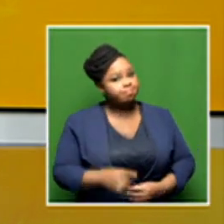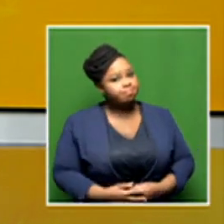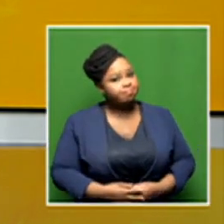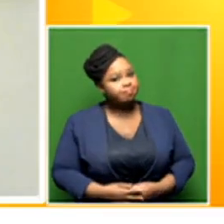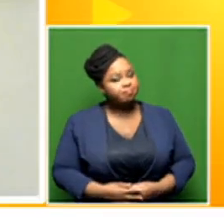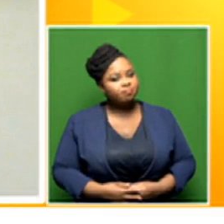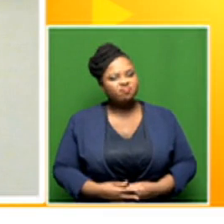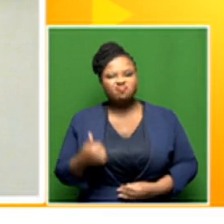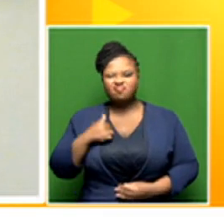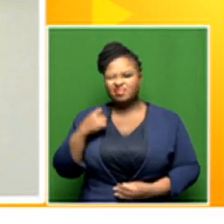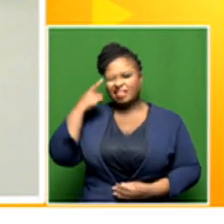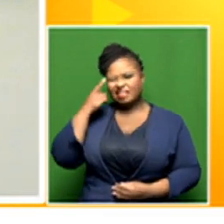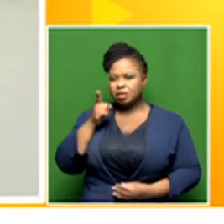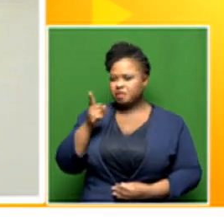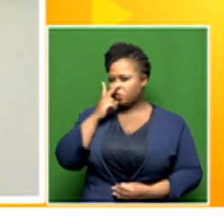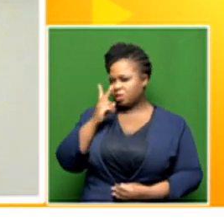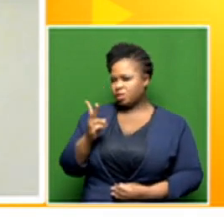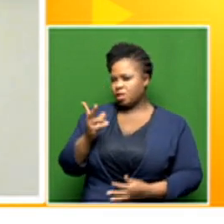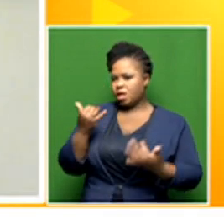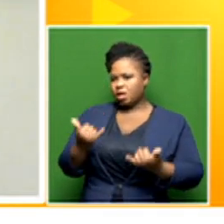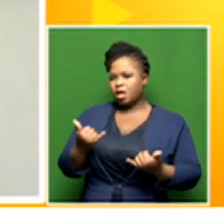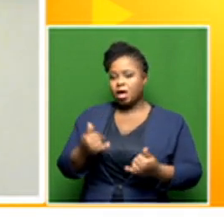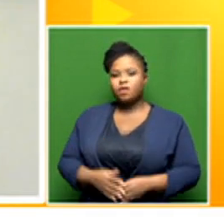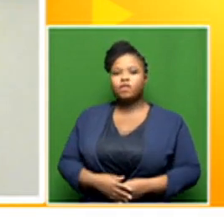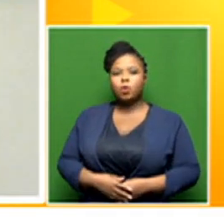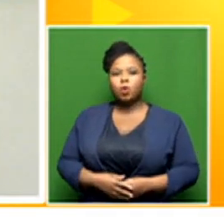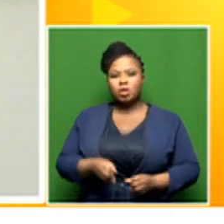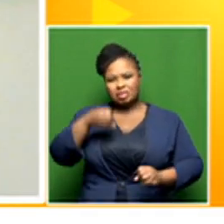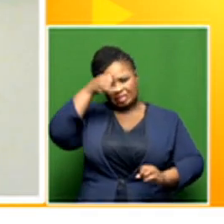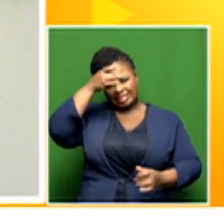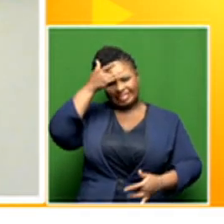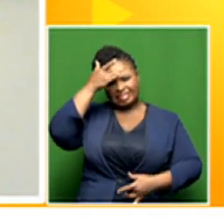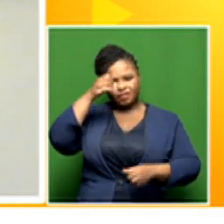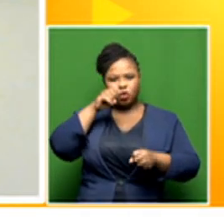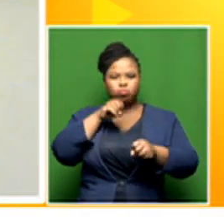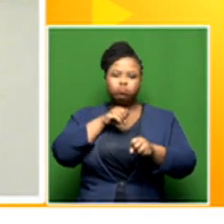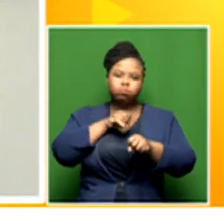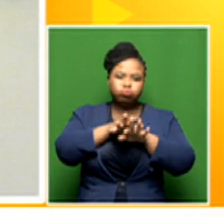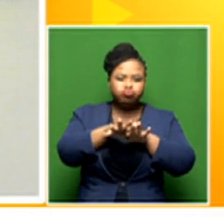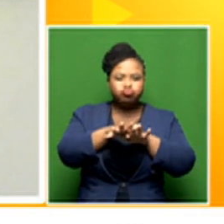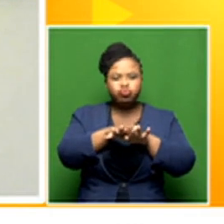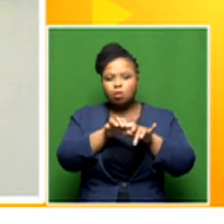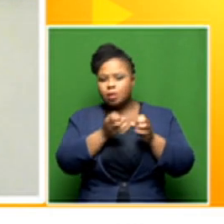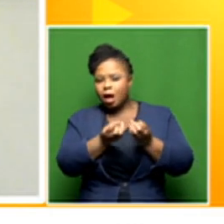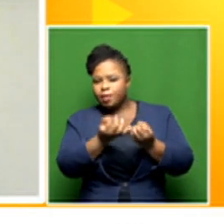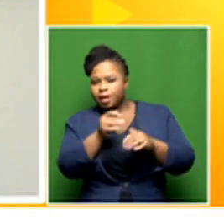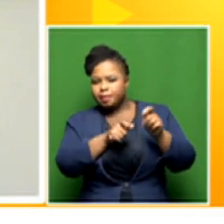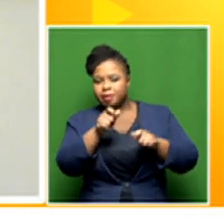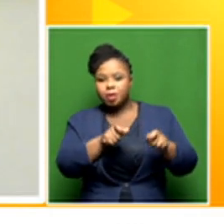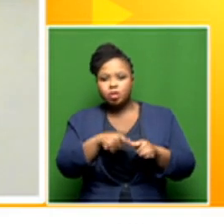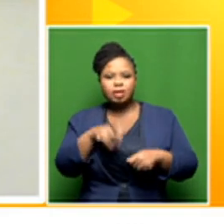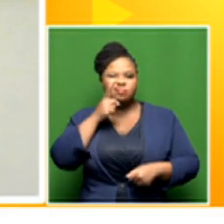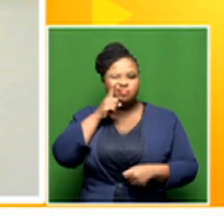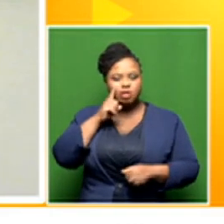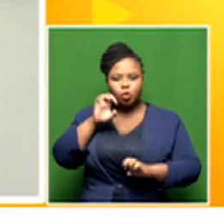So I think if we look at where we're at in terms of the epidemiological trajectory, and then if we look at what tools we have available